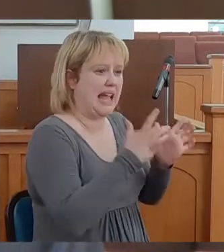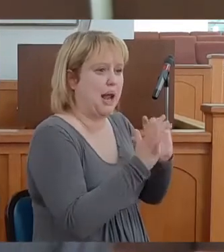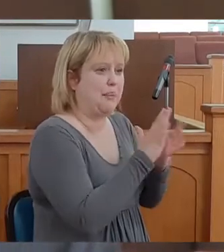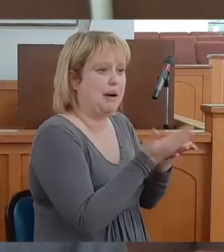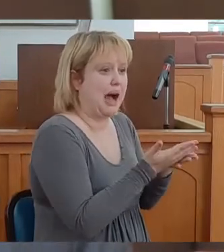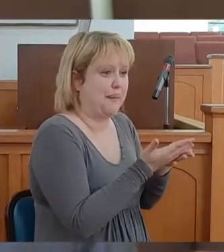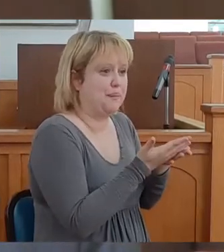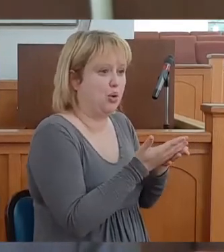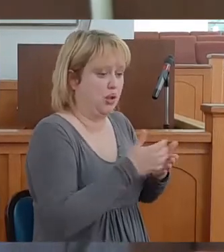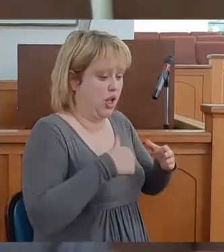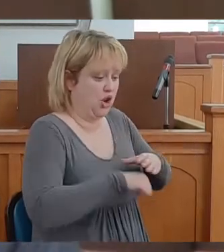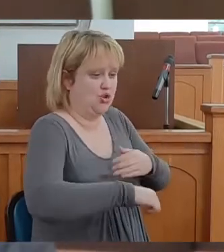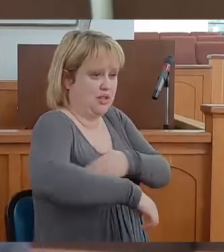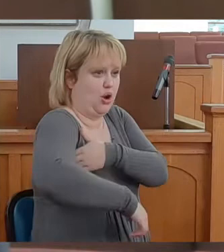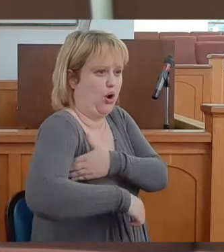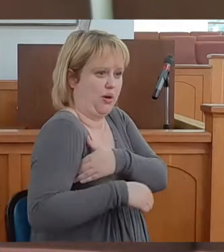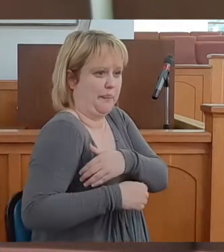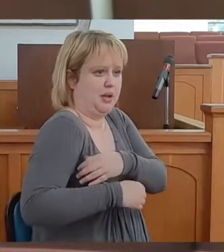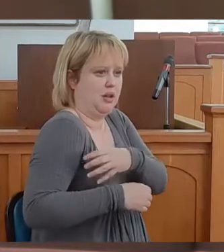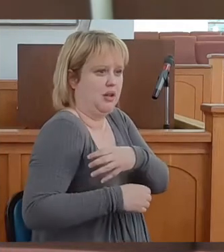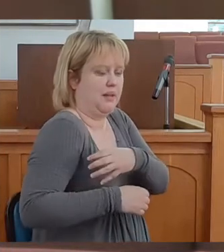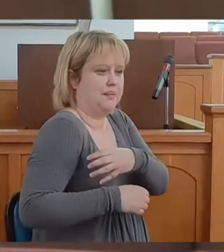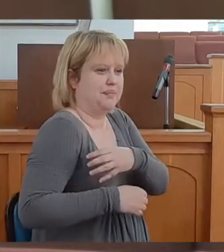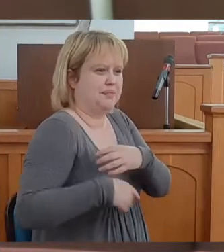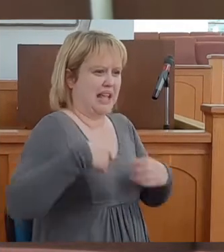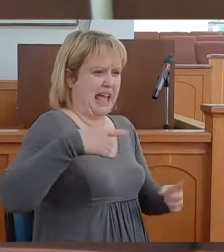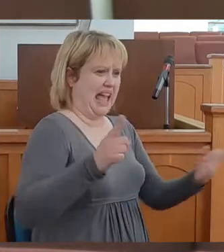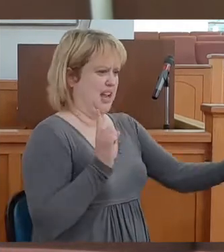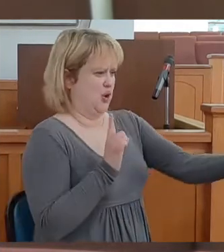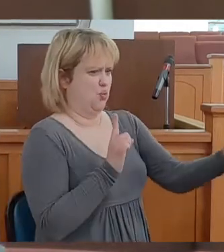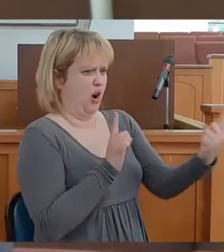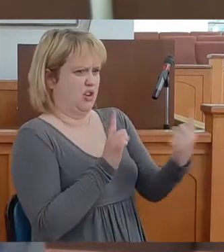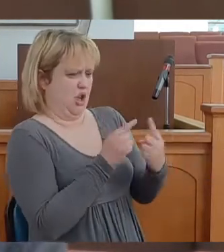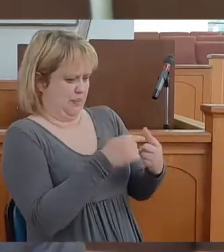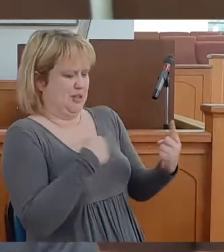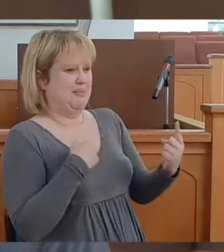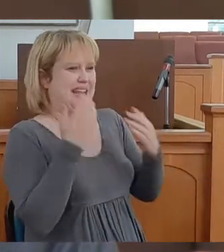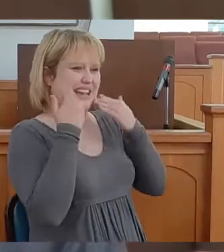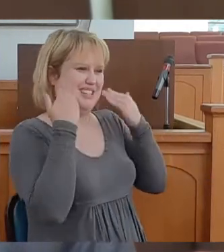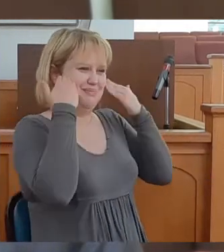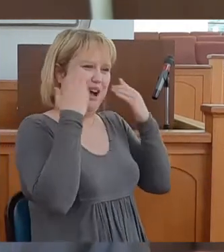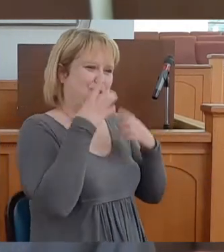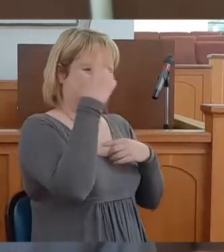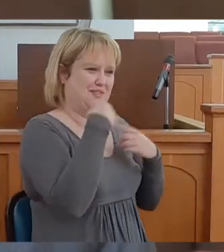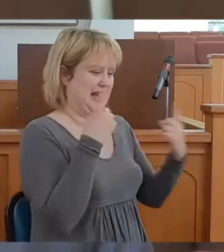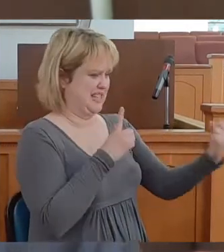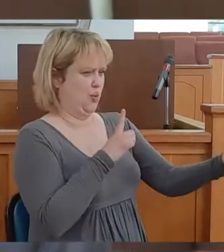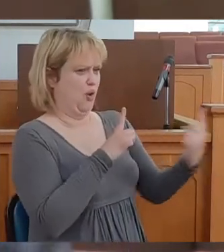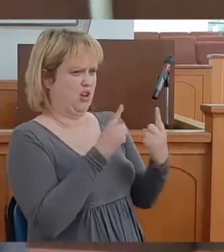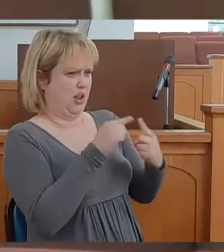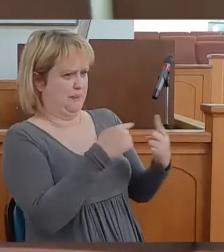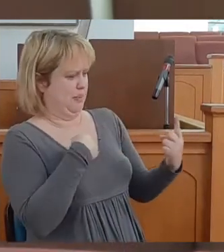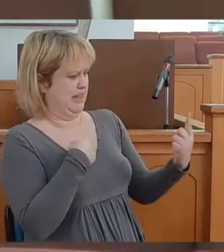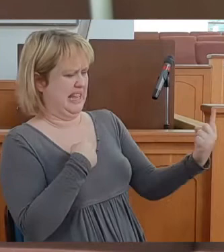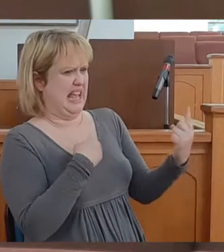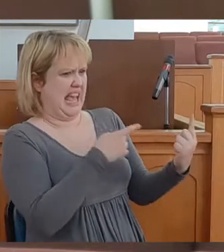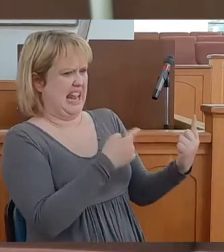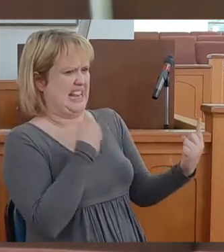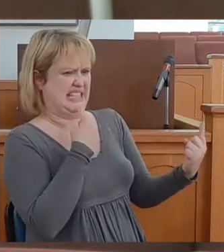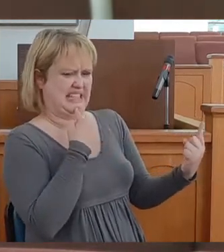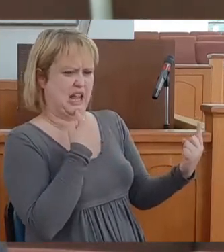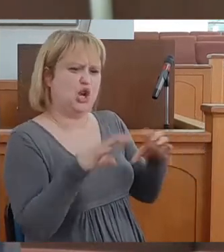a Bible tucked under his arms. And he walked up to me. He had a big smile on his face. And he said,